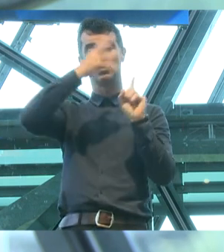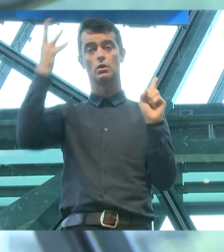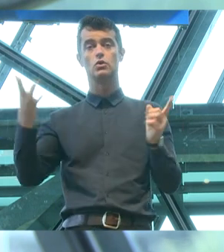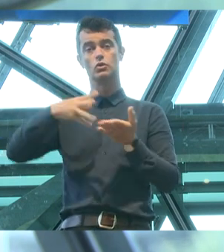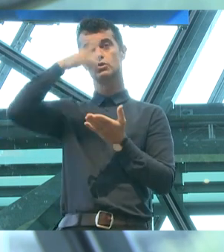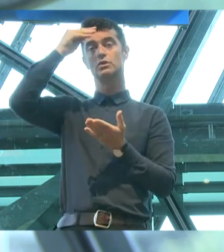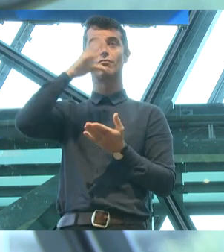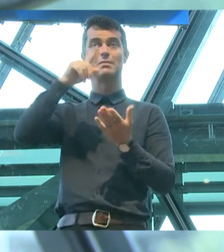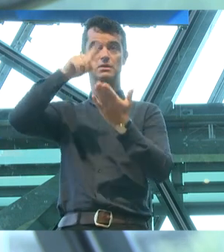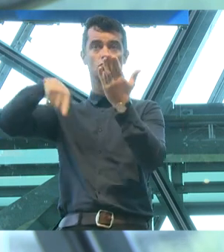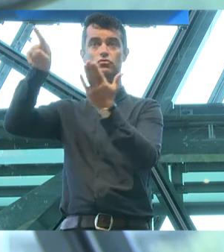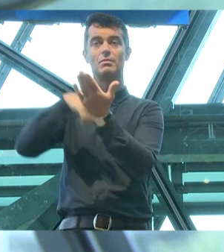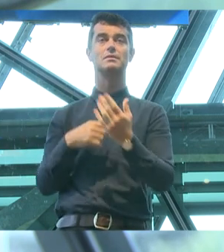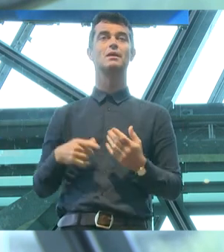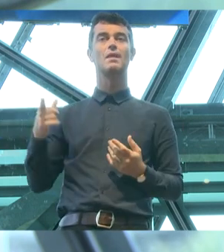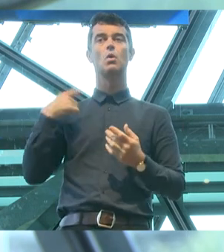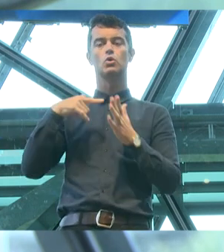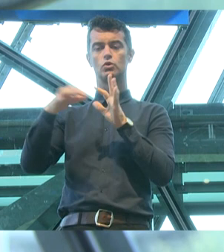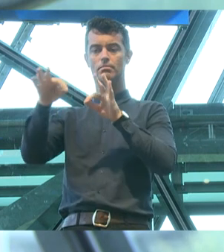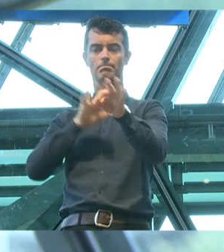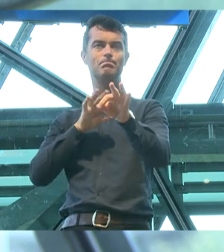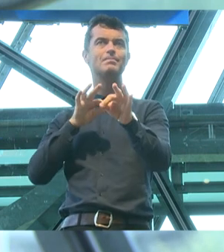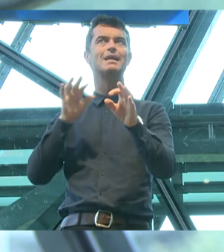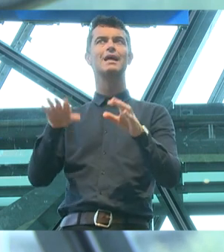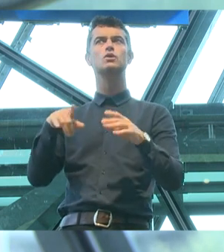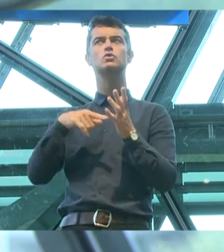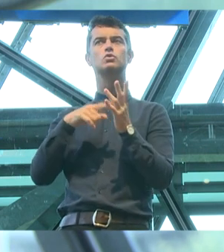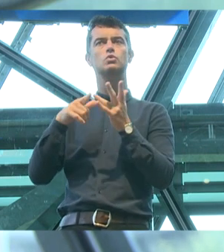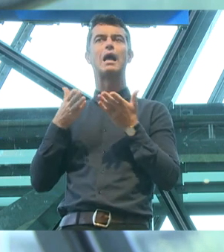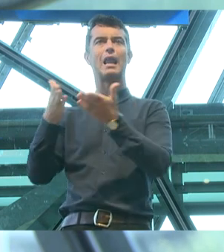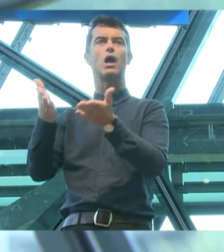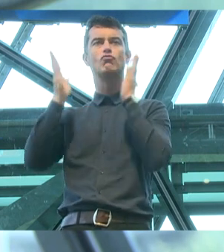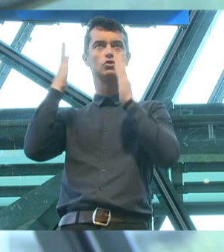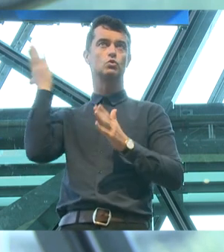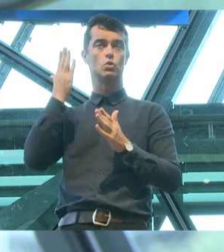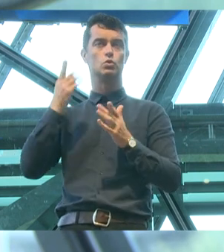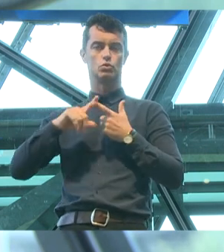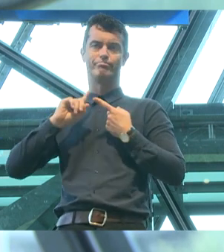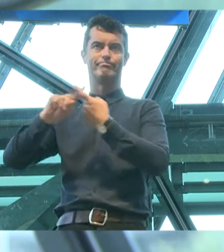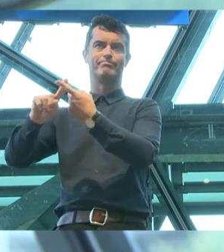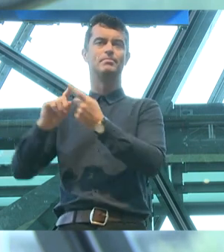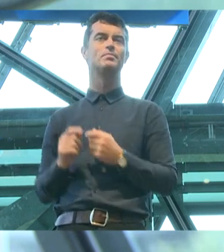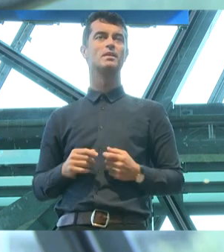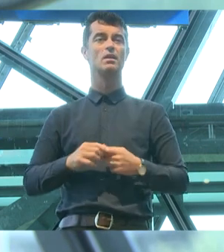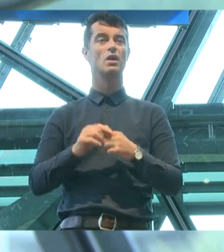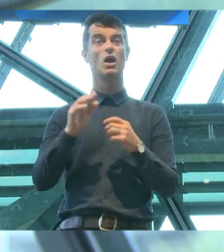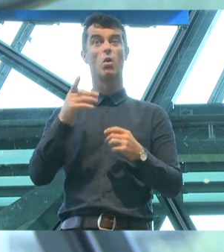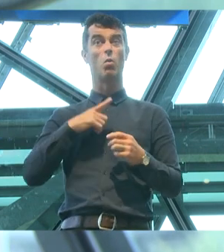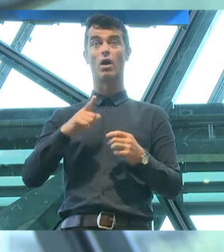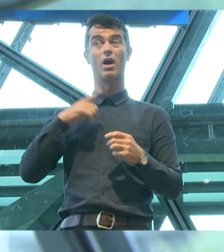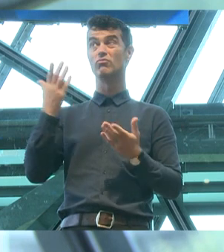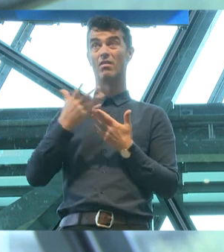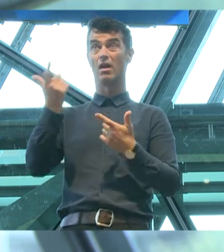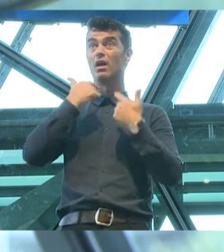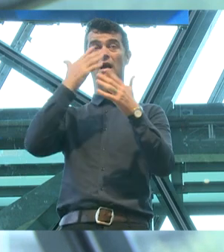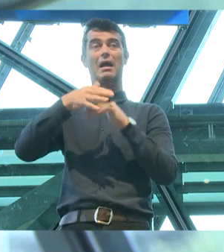from discrimination by repealing exemptions for religious schools. And why? Not even feigned concern about